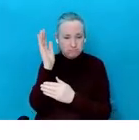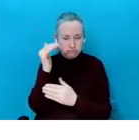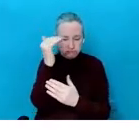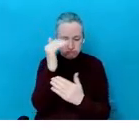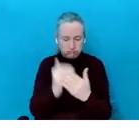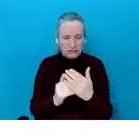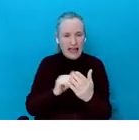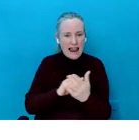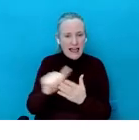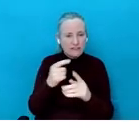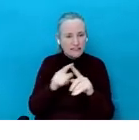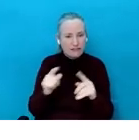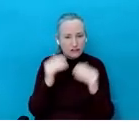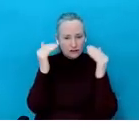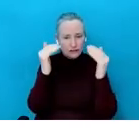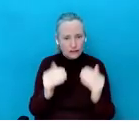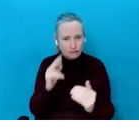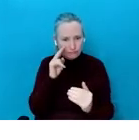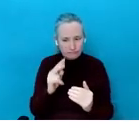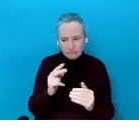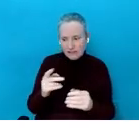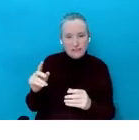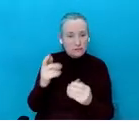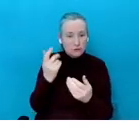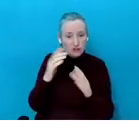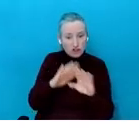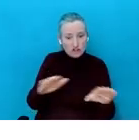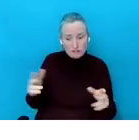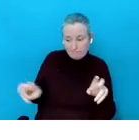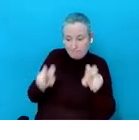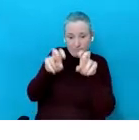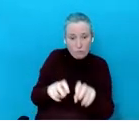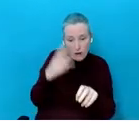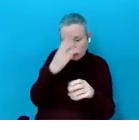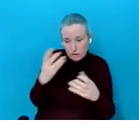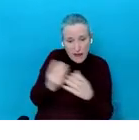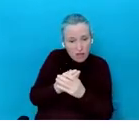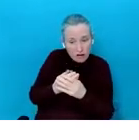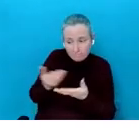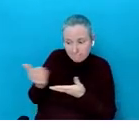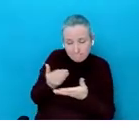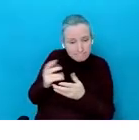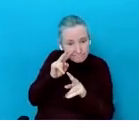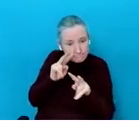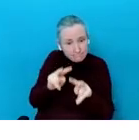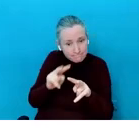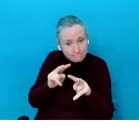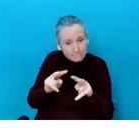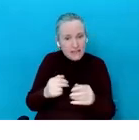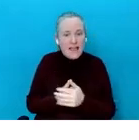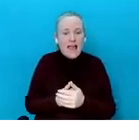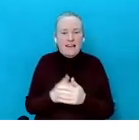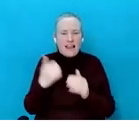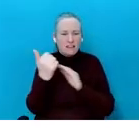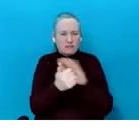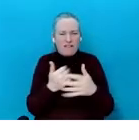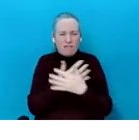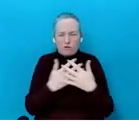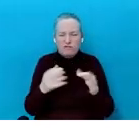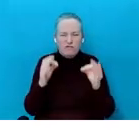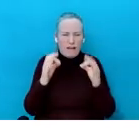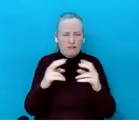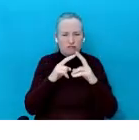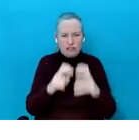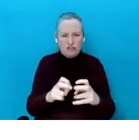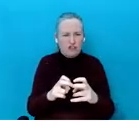time and have some good conversations with them. And the experts. We've so much really good, juicy research out there just to get